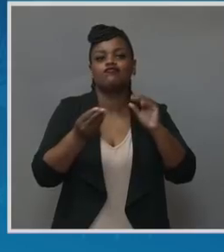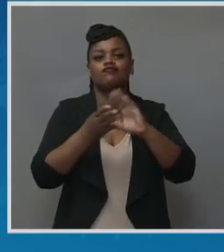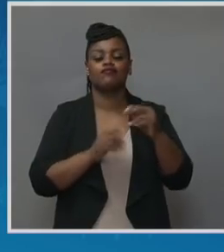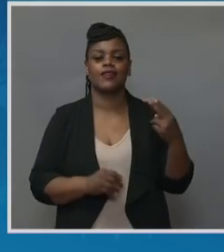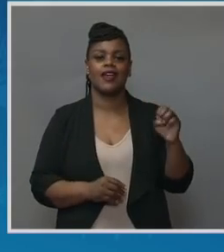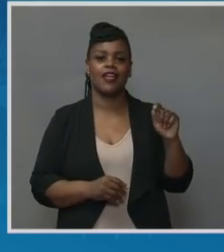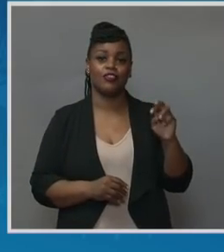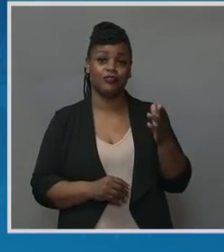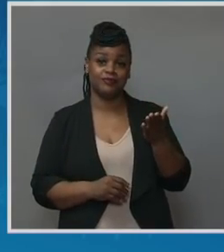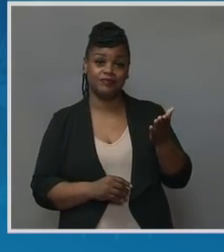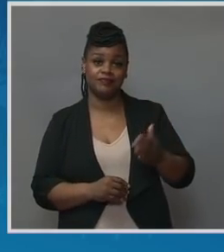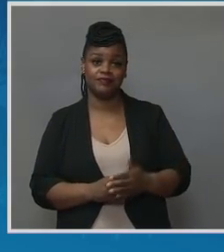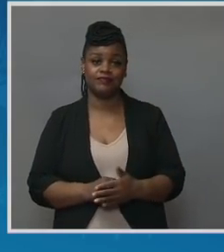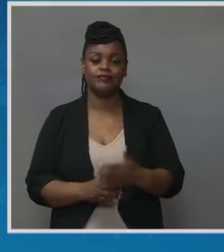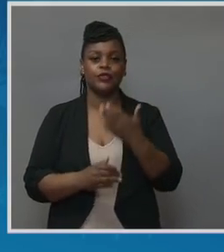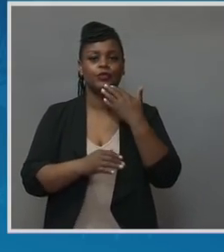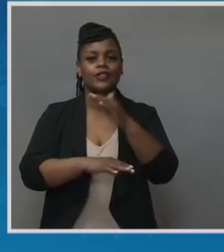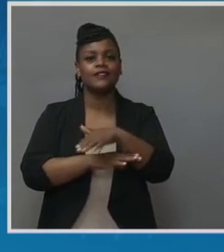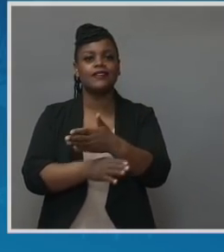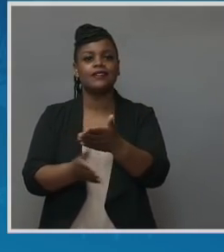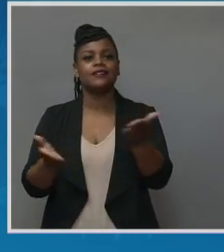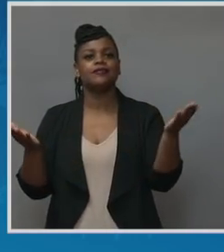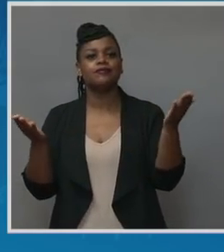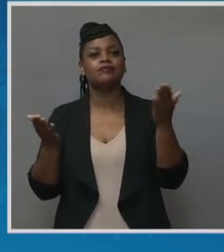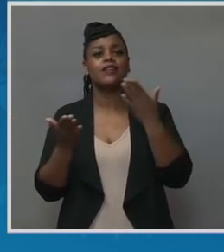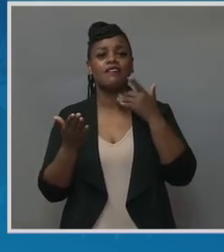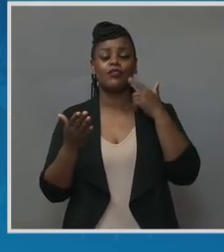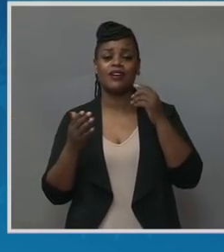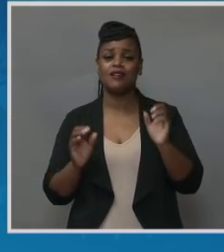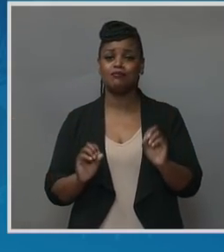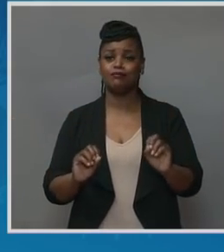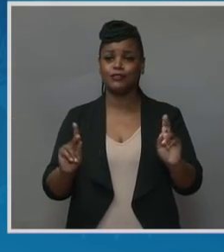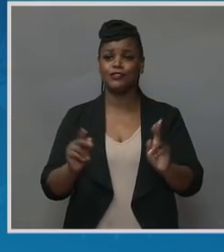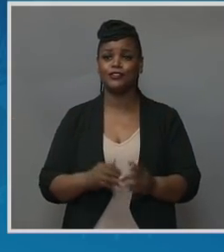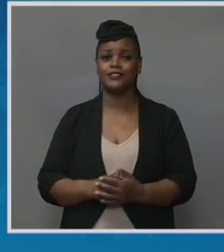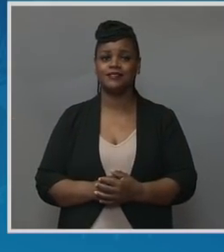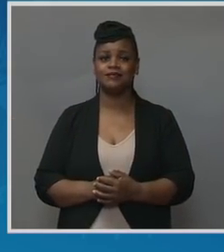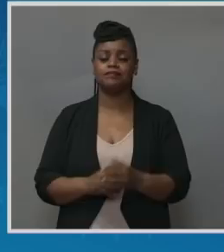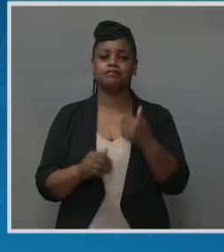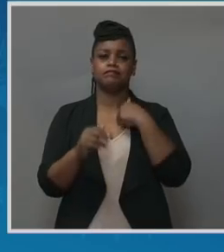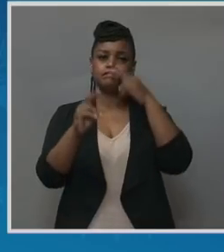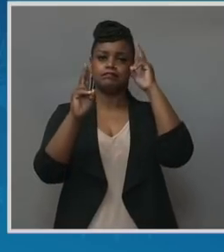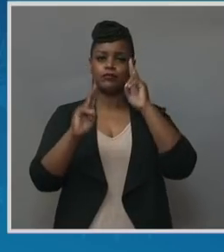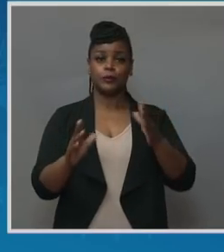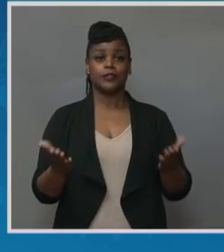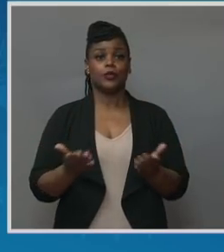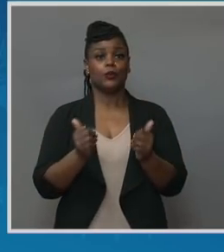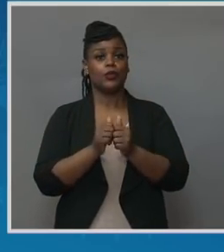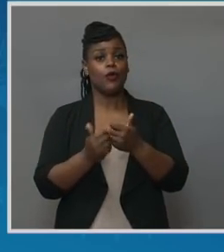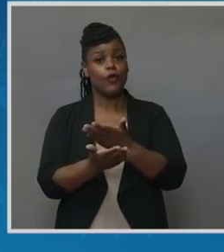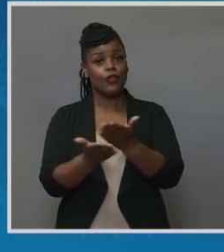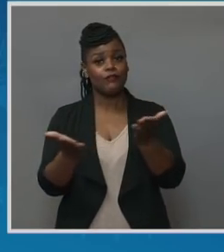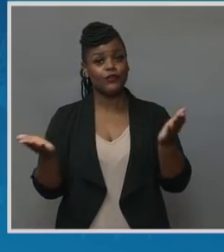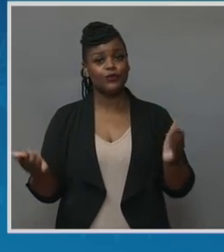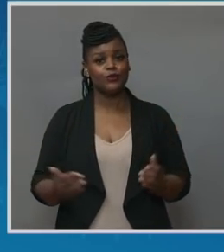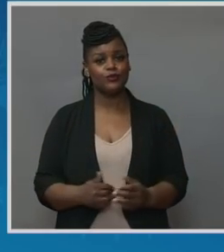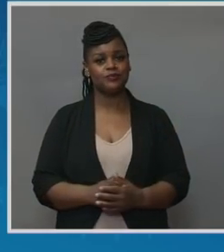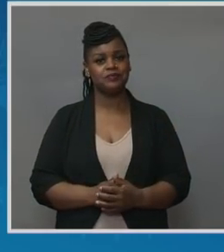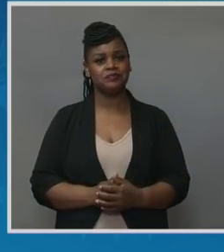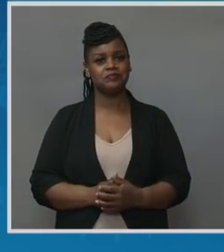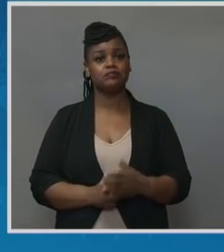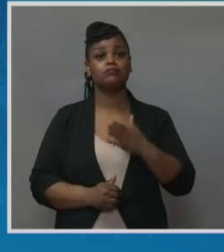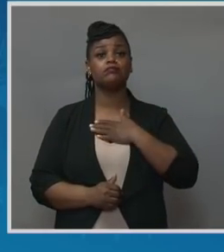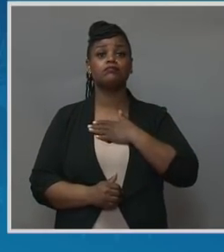Good afternoon and thank you for this opportunity. I'm honored to be here with all of you. My journey